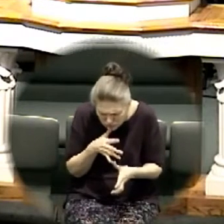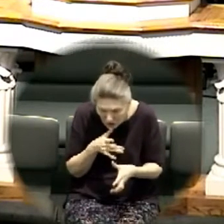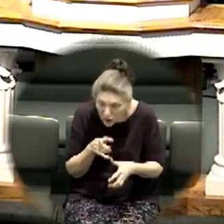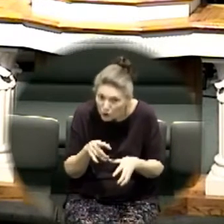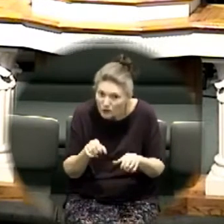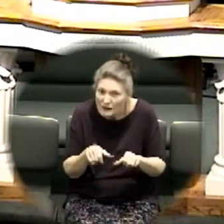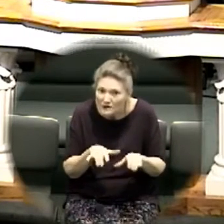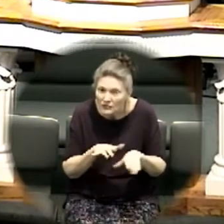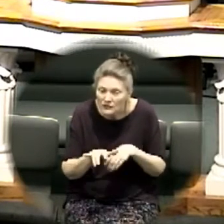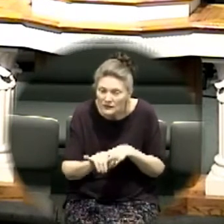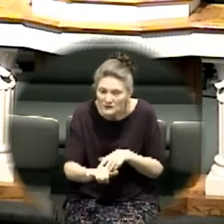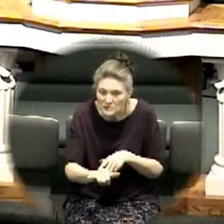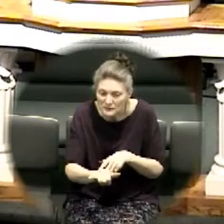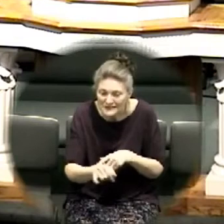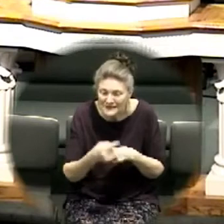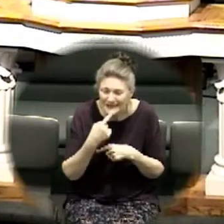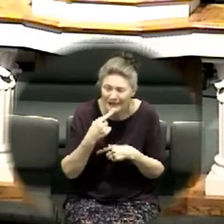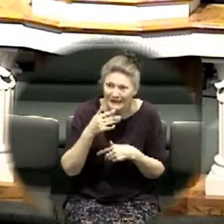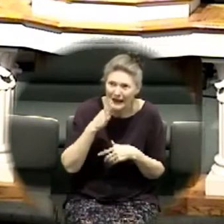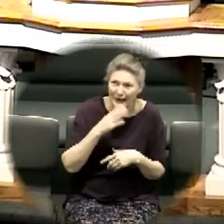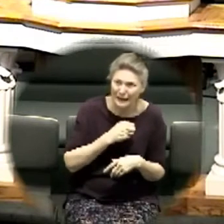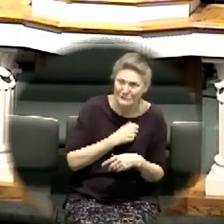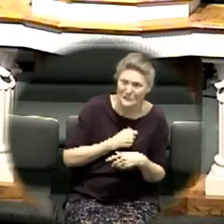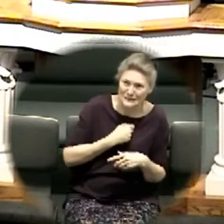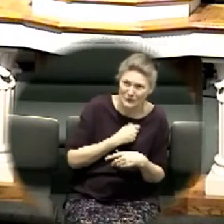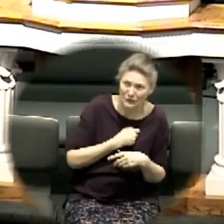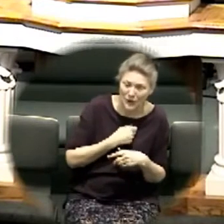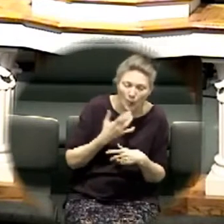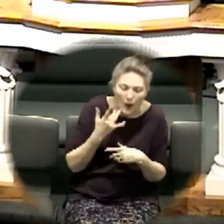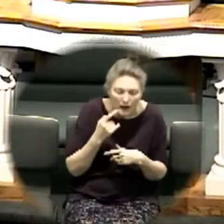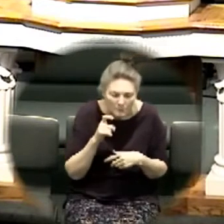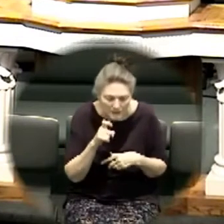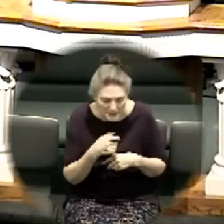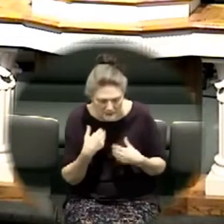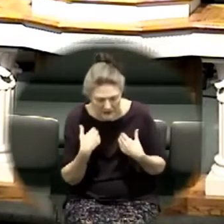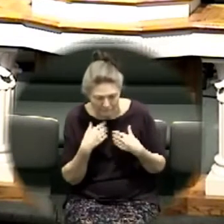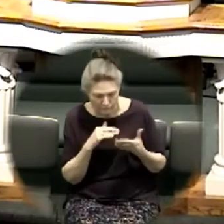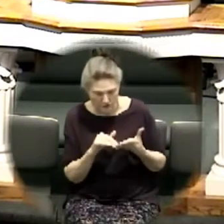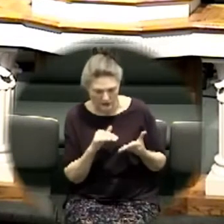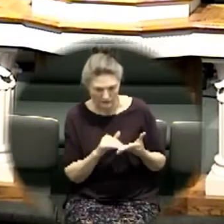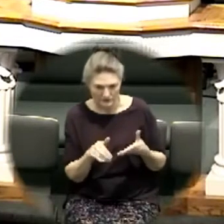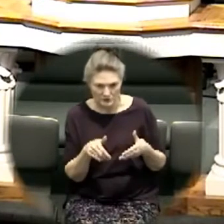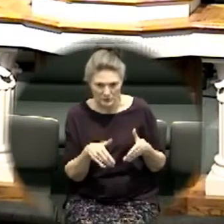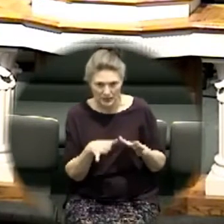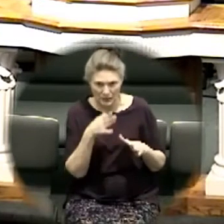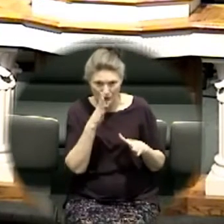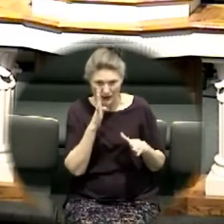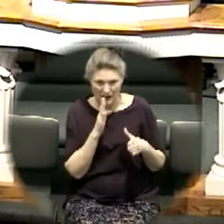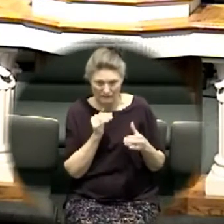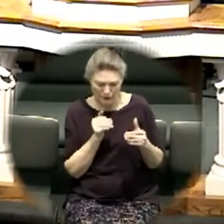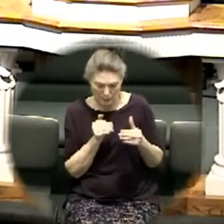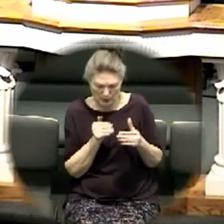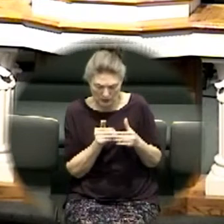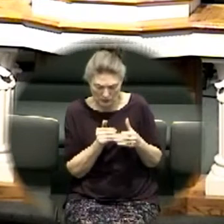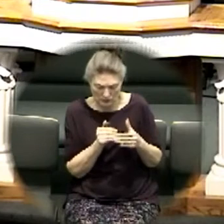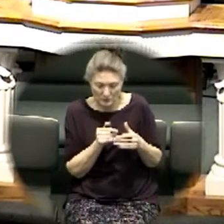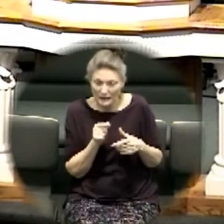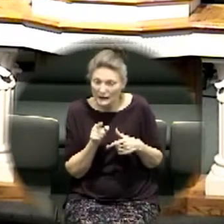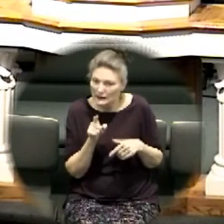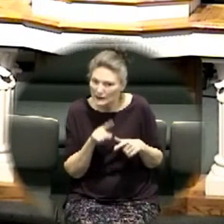to have forgiveness to allow him to come close he can't do that unless you have forgiveness